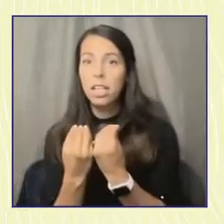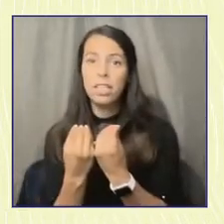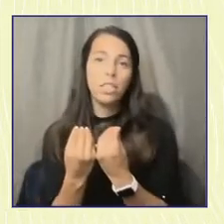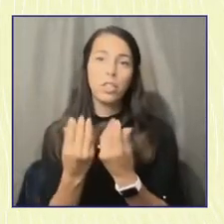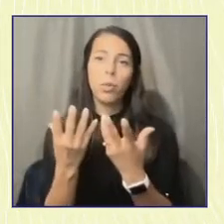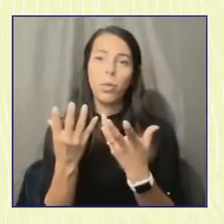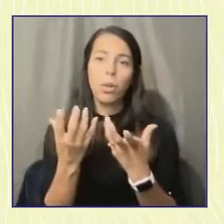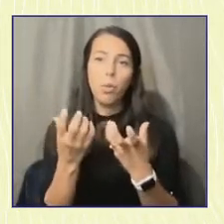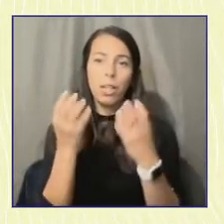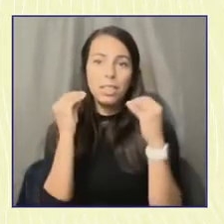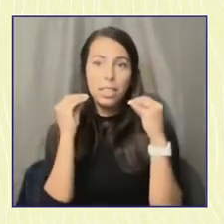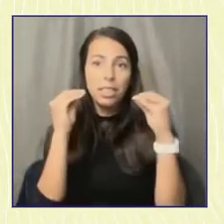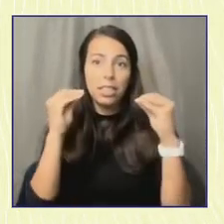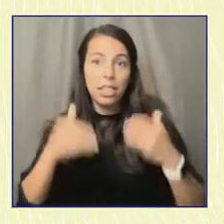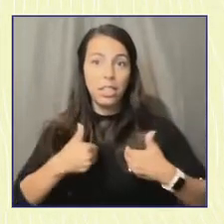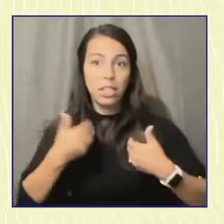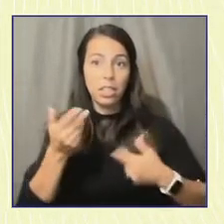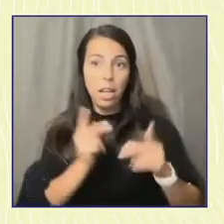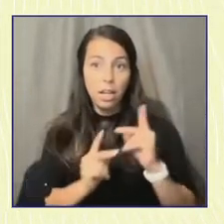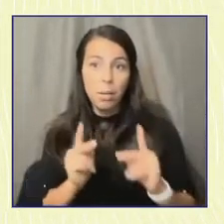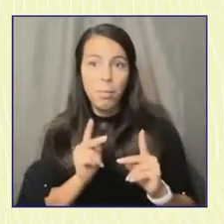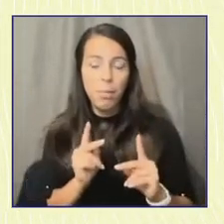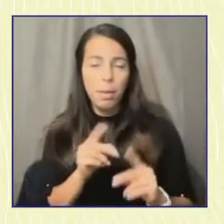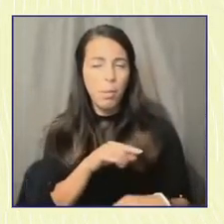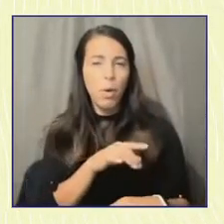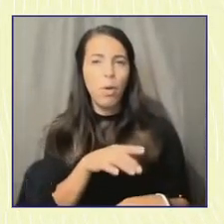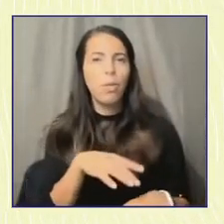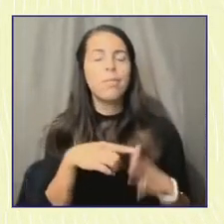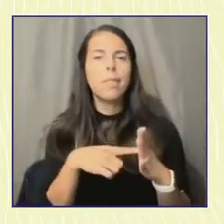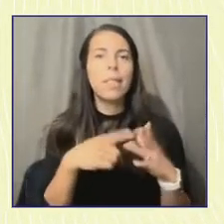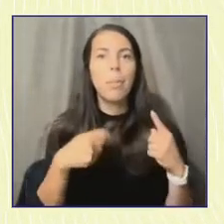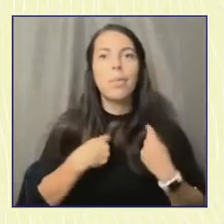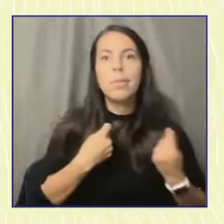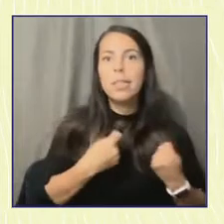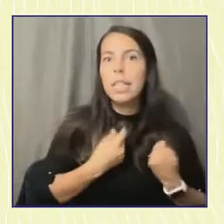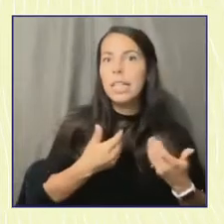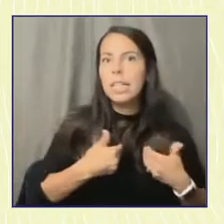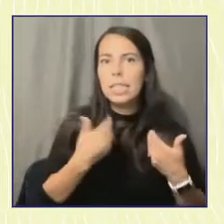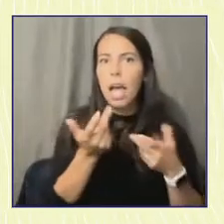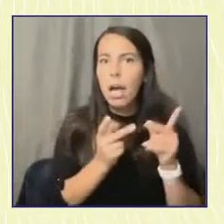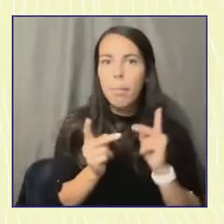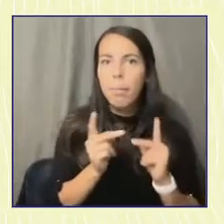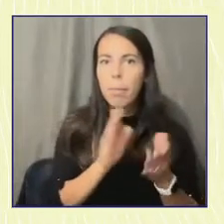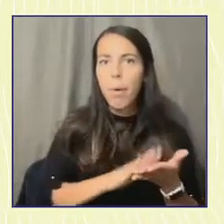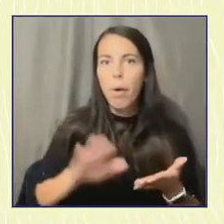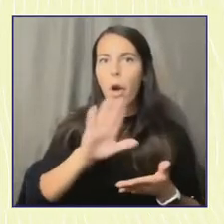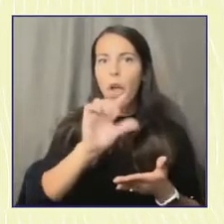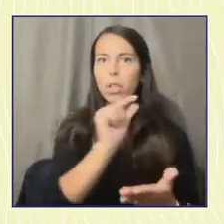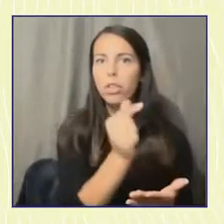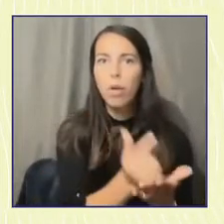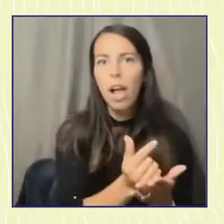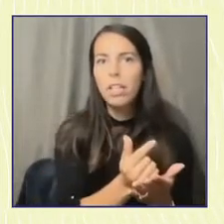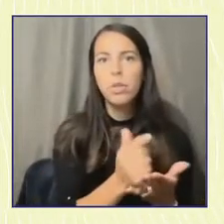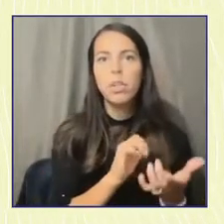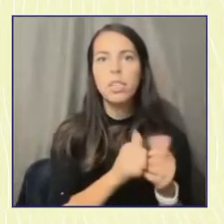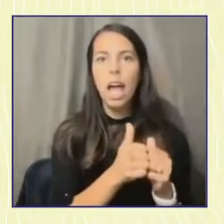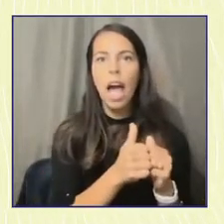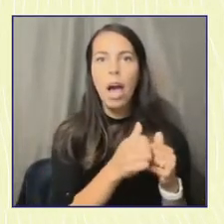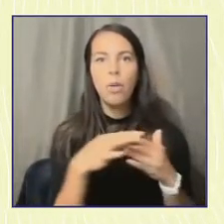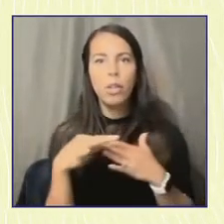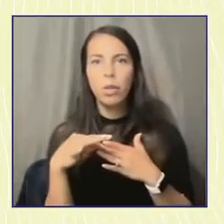how teens, college students, recent grads are feeling in this moment? Like, how should that drive the way they're trying to engage with people?